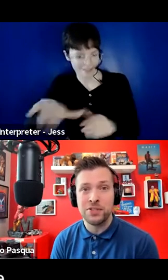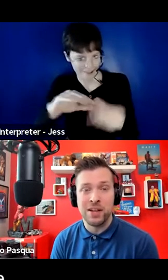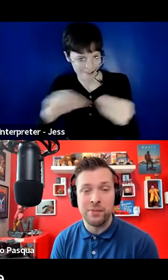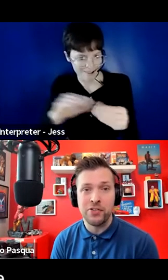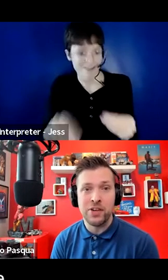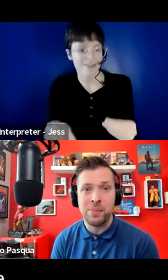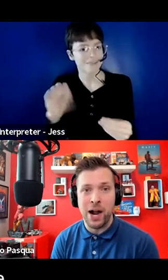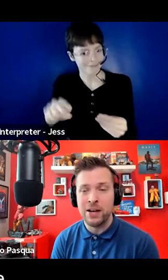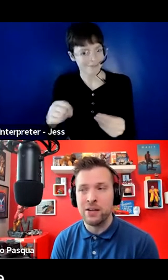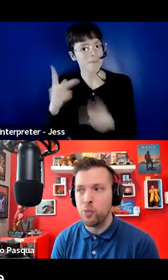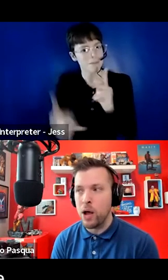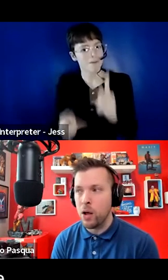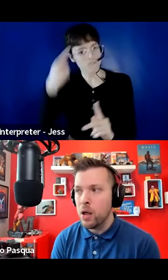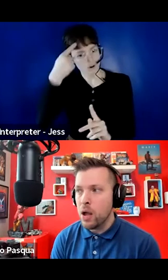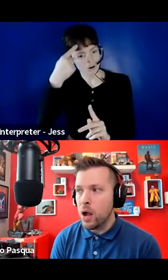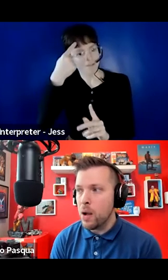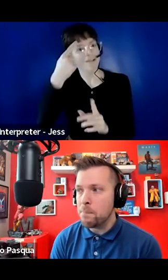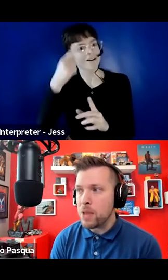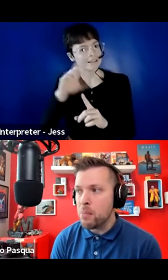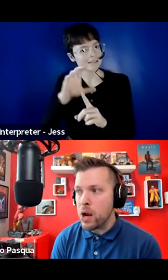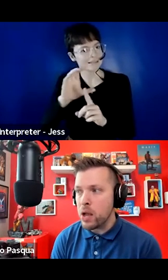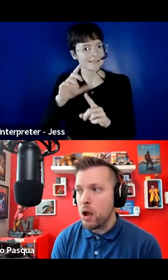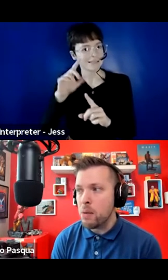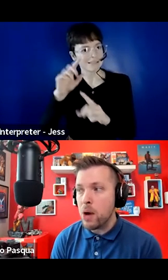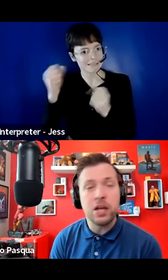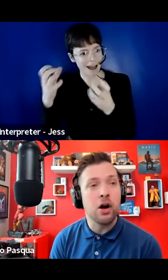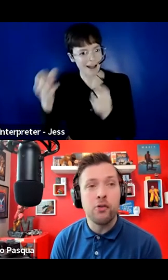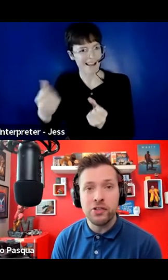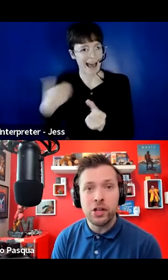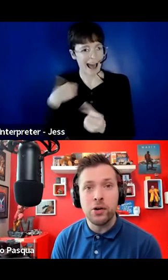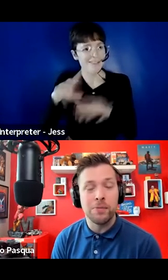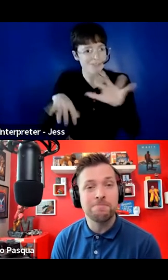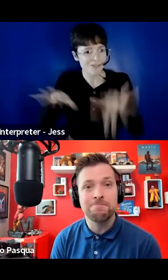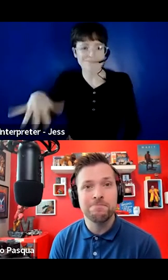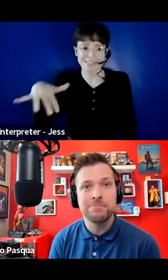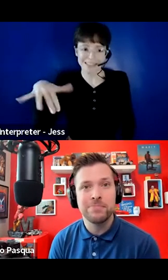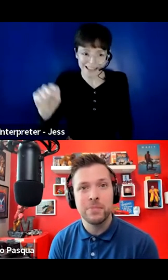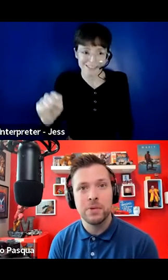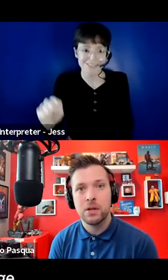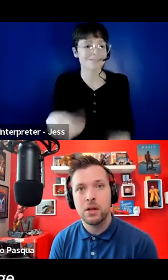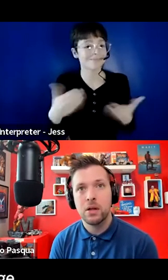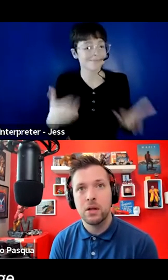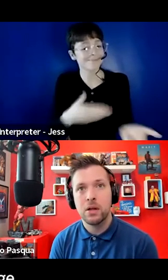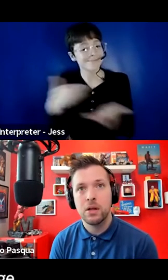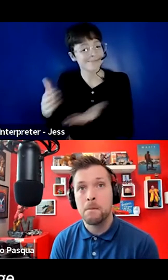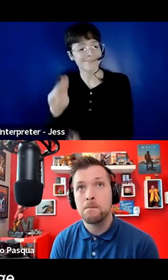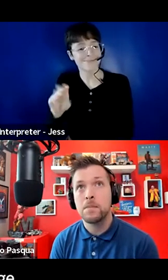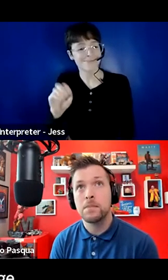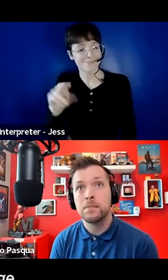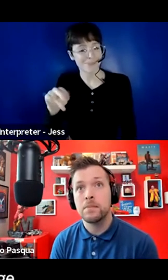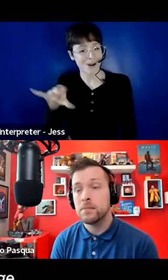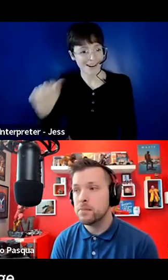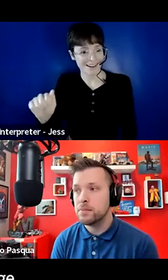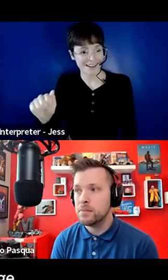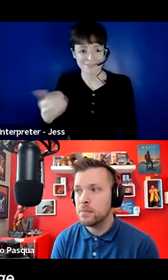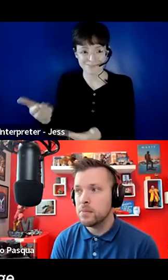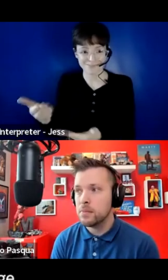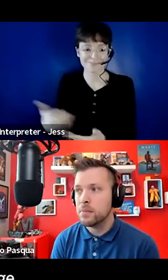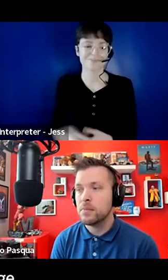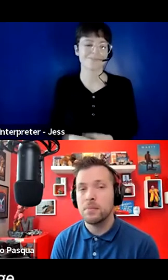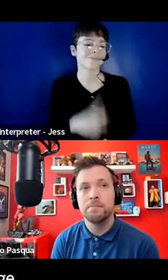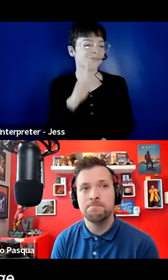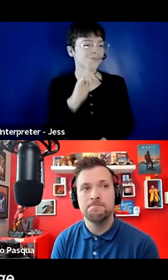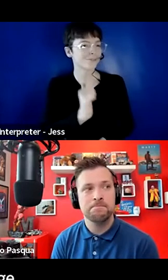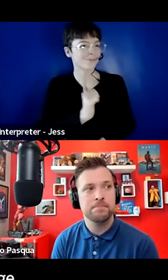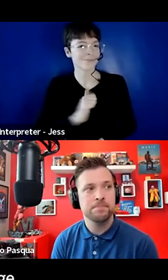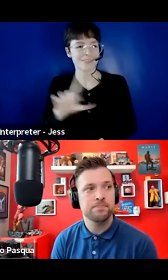has so much diversity behind it as well. Monica, over to you. So, for me, disability-inclusive language